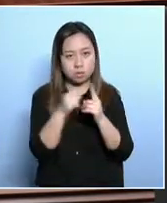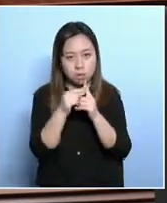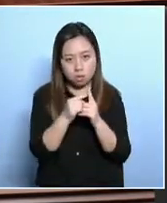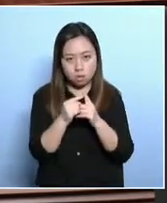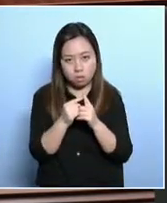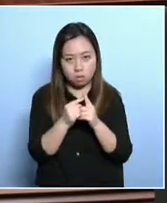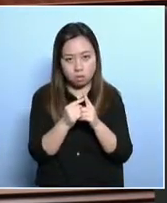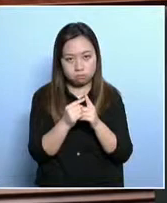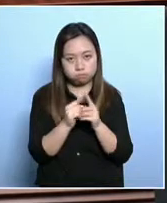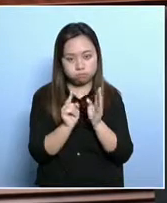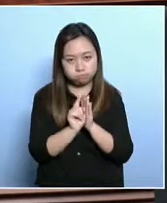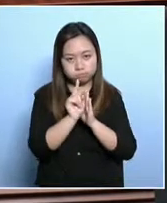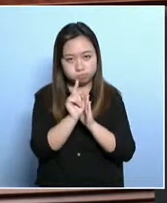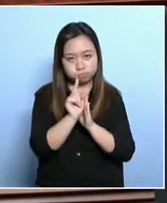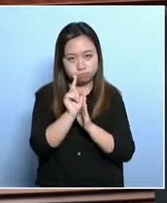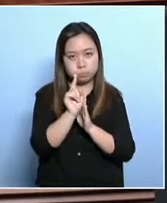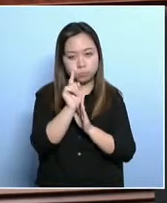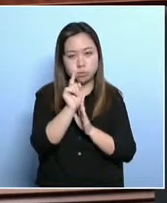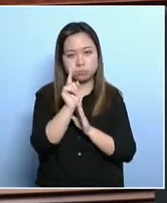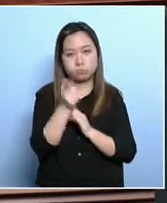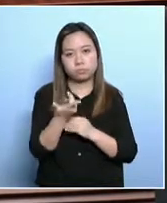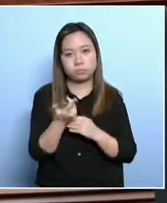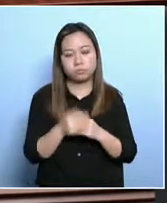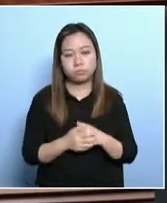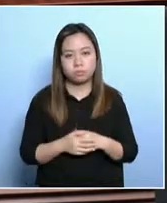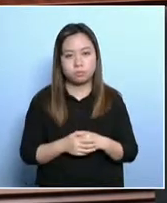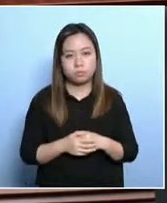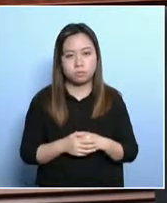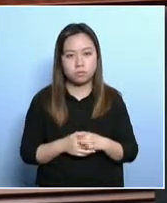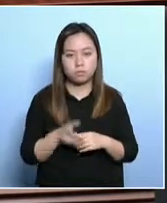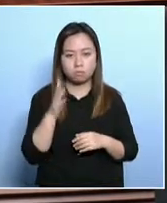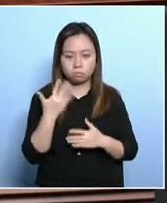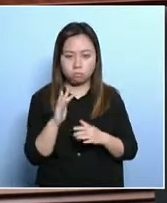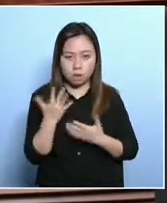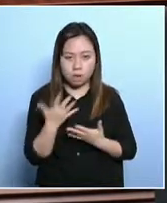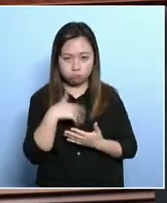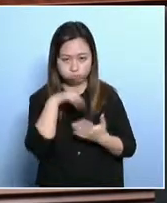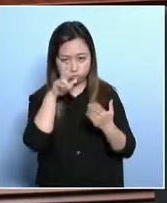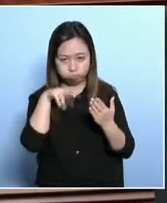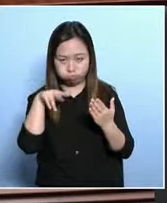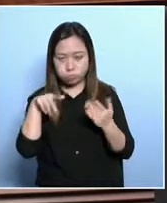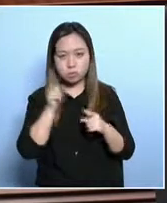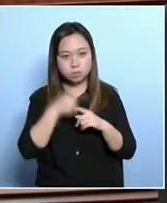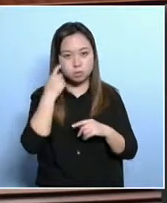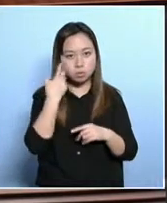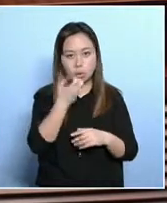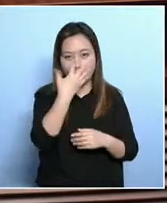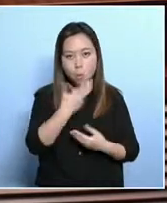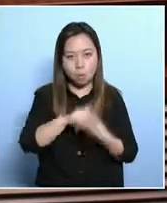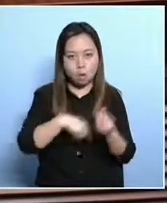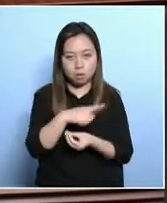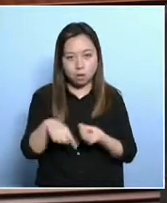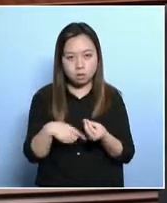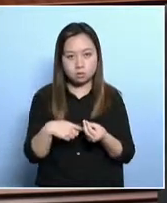left the poverty line. Now, without the policy intervention, the number has